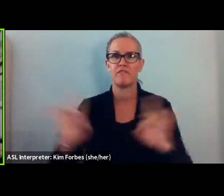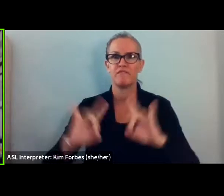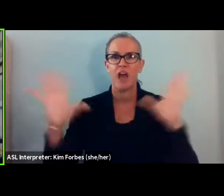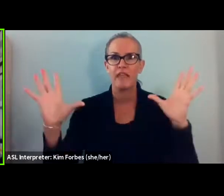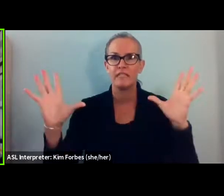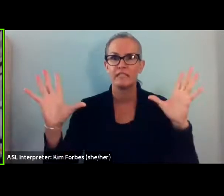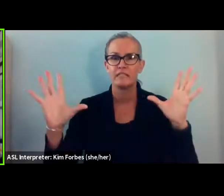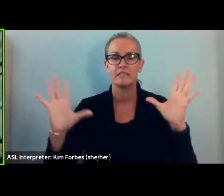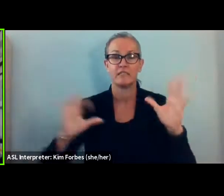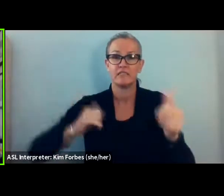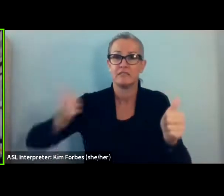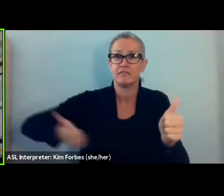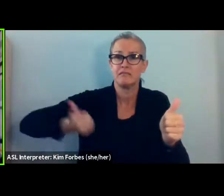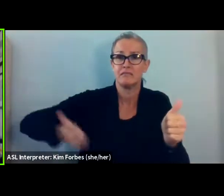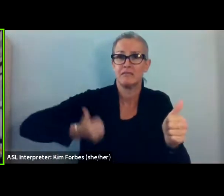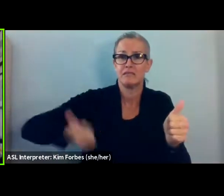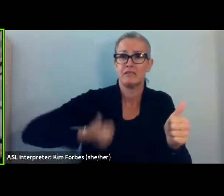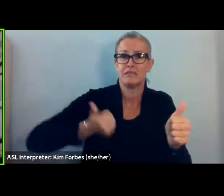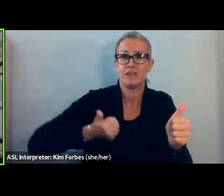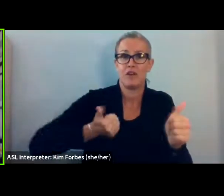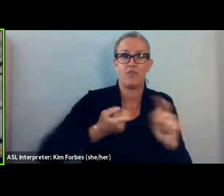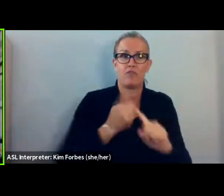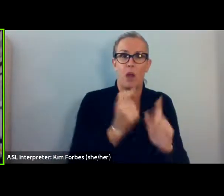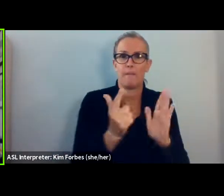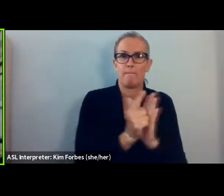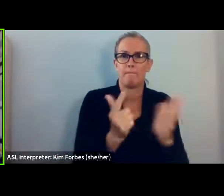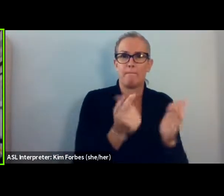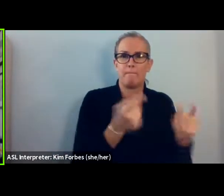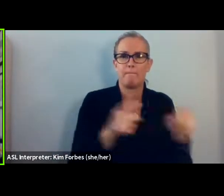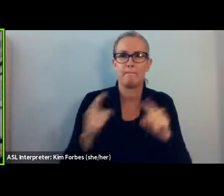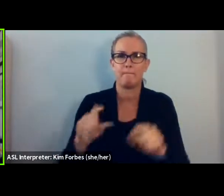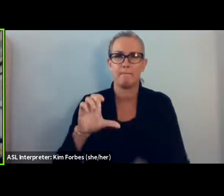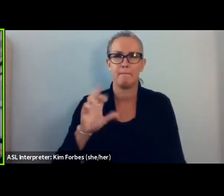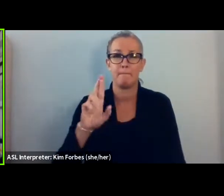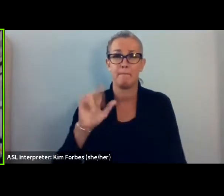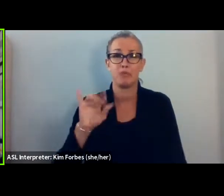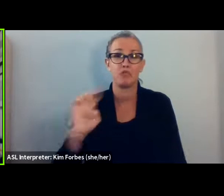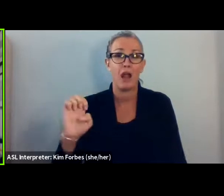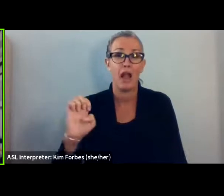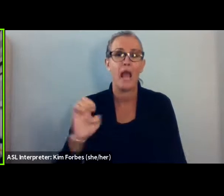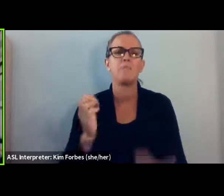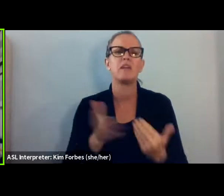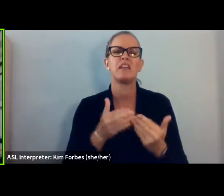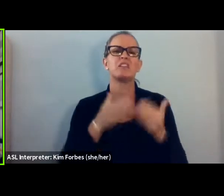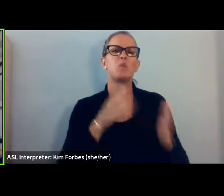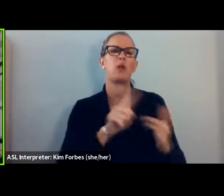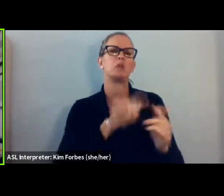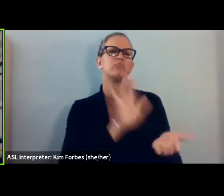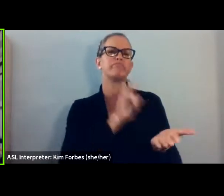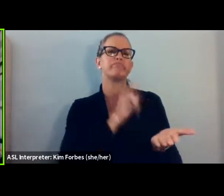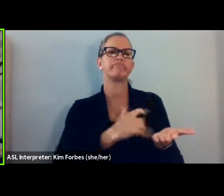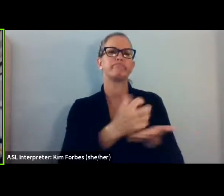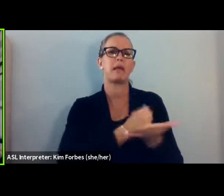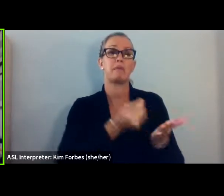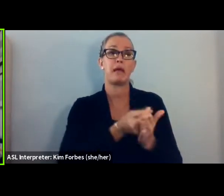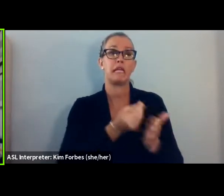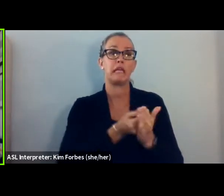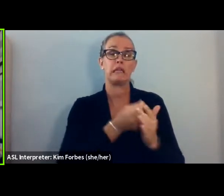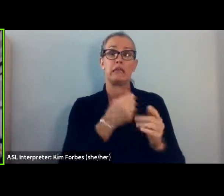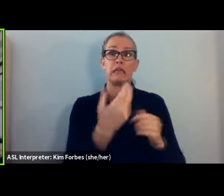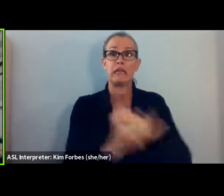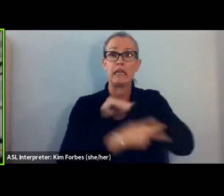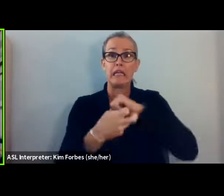hunted by organized crime that view them as really easy ways to make cash, kidnap them, extort their